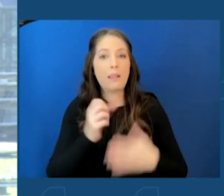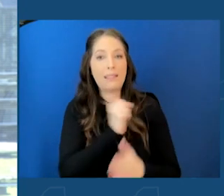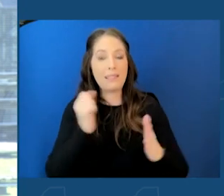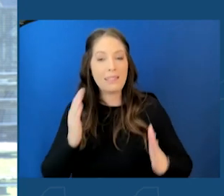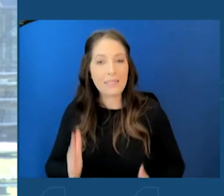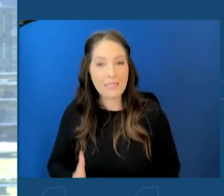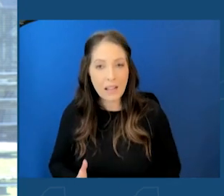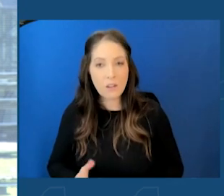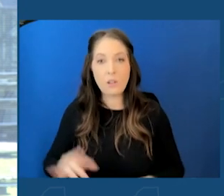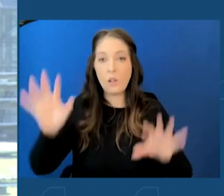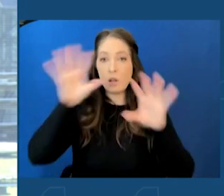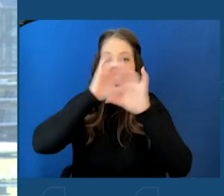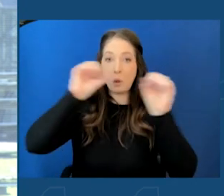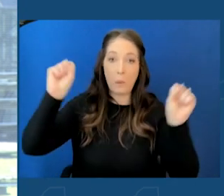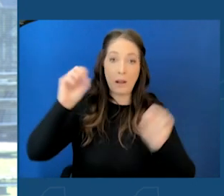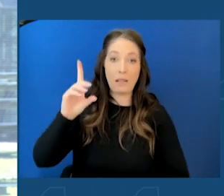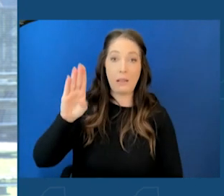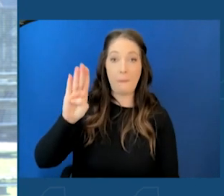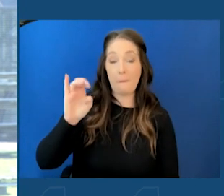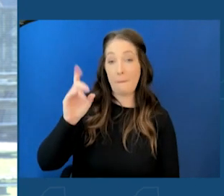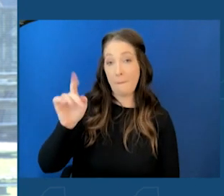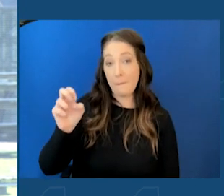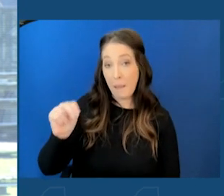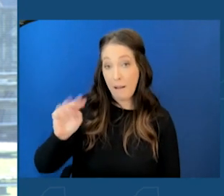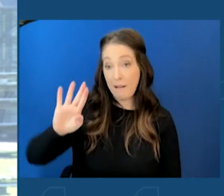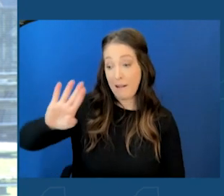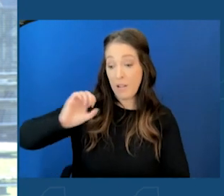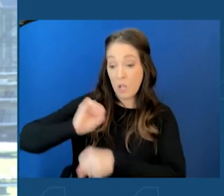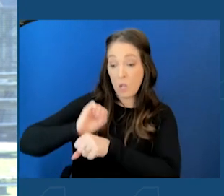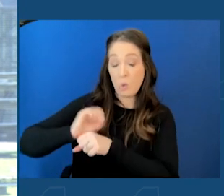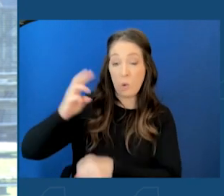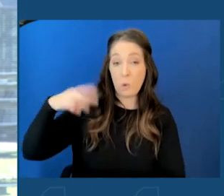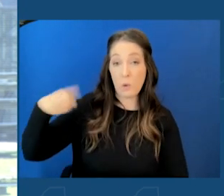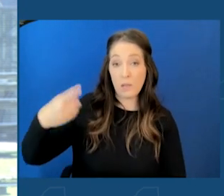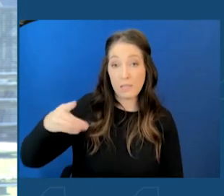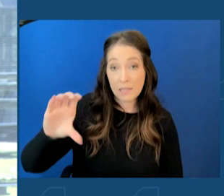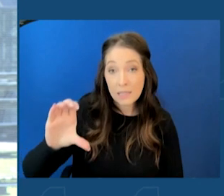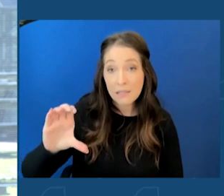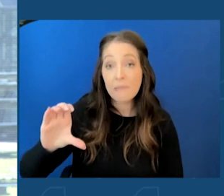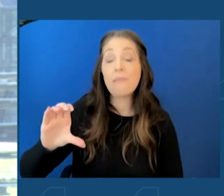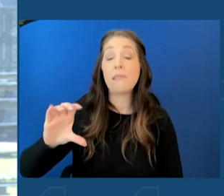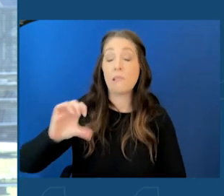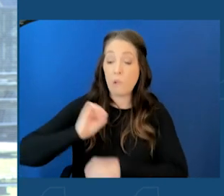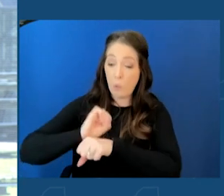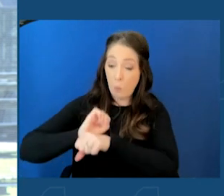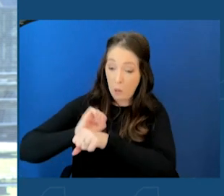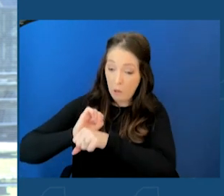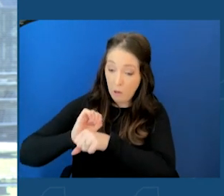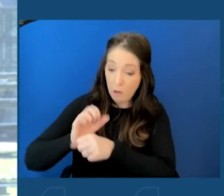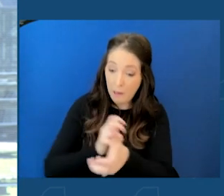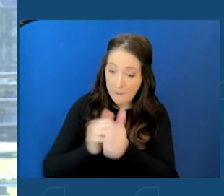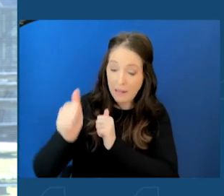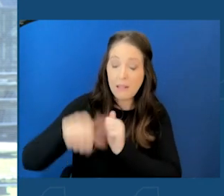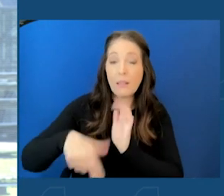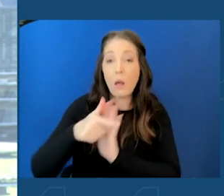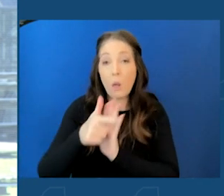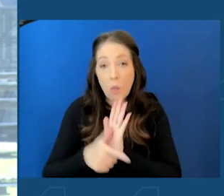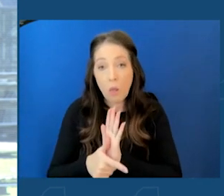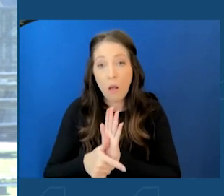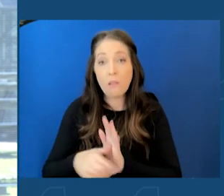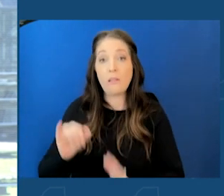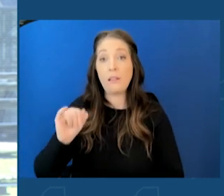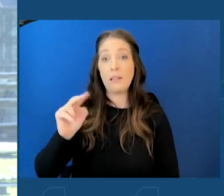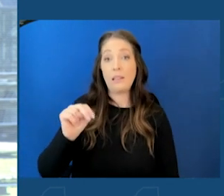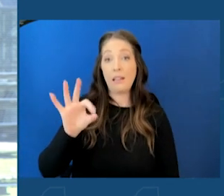our president Biden, for what he's done in Washington, leaning hard into this, passing significant legislation, the Inflation Reduction Act.